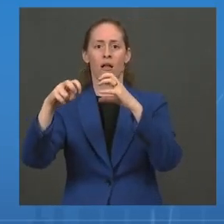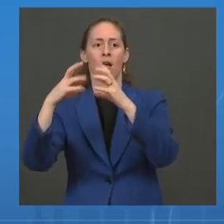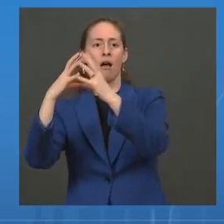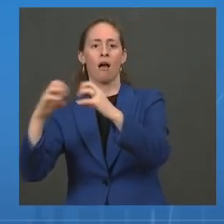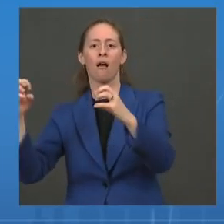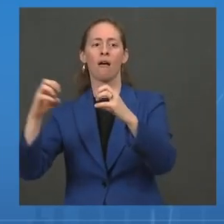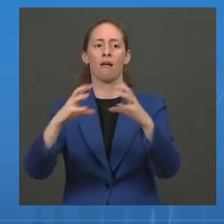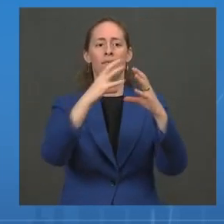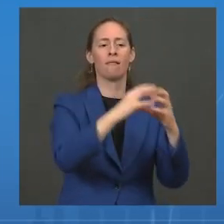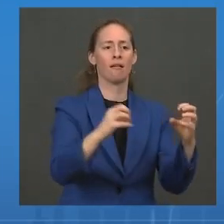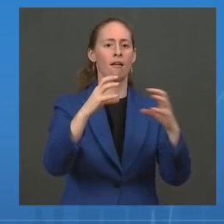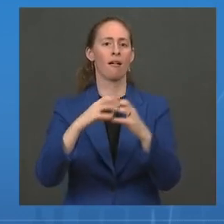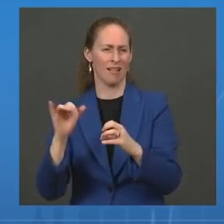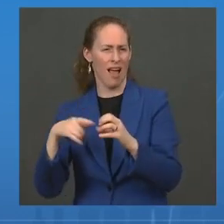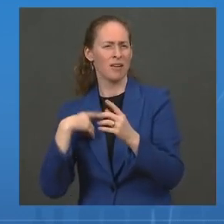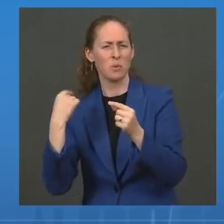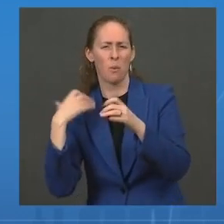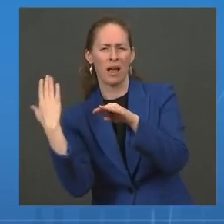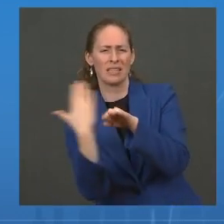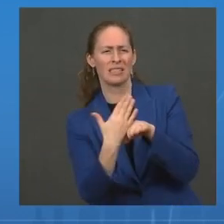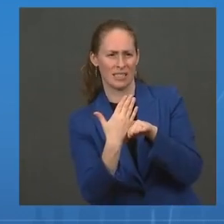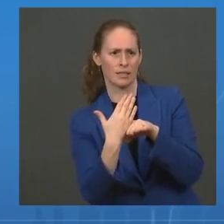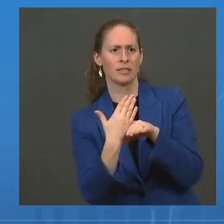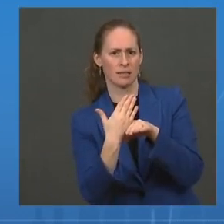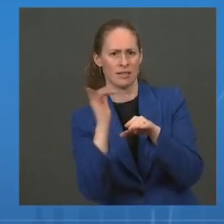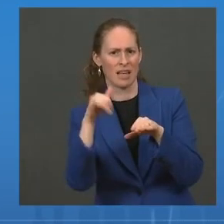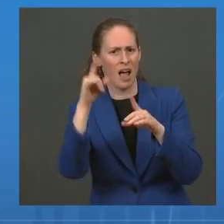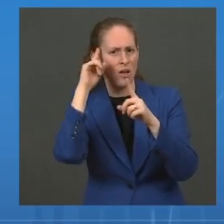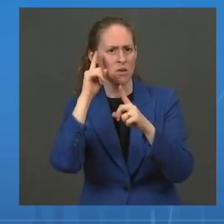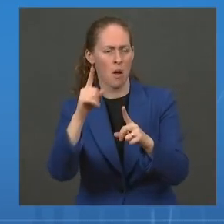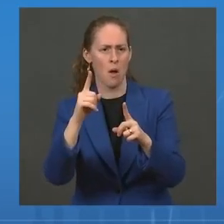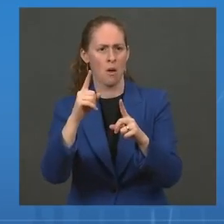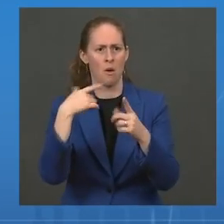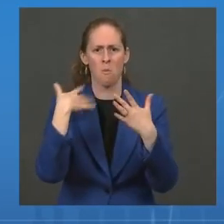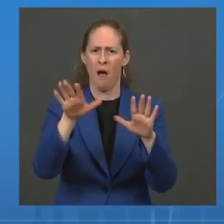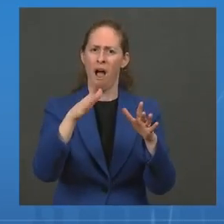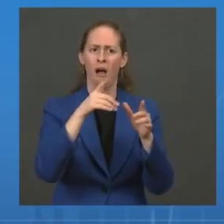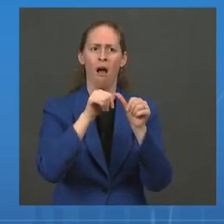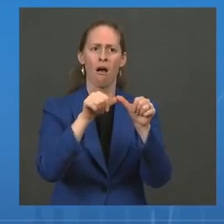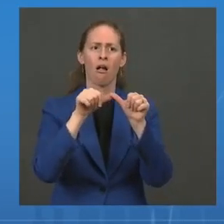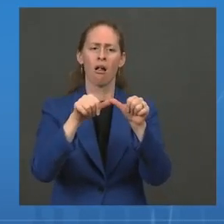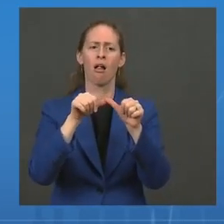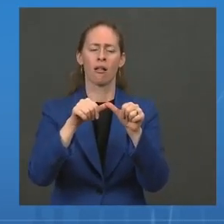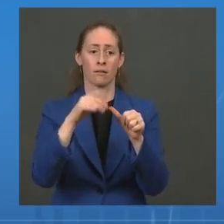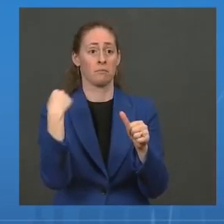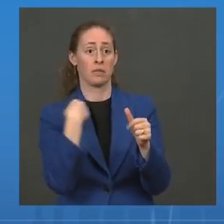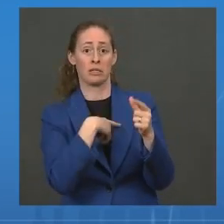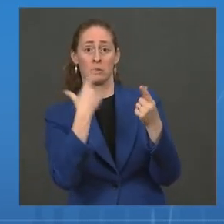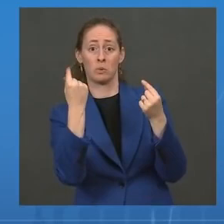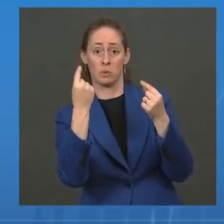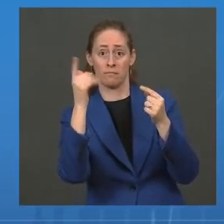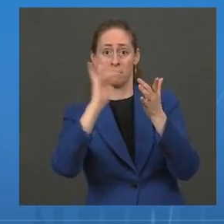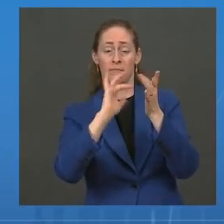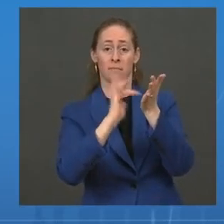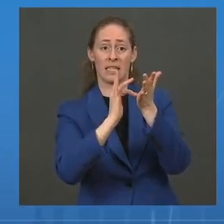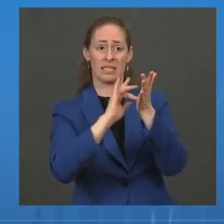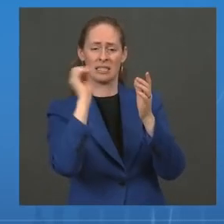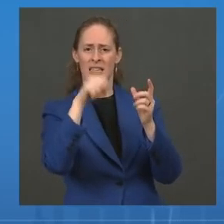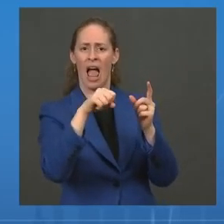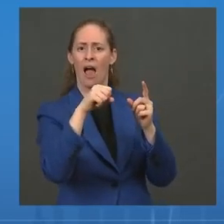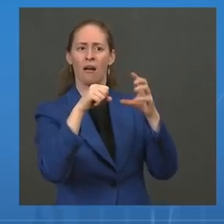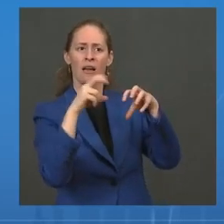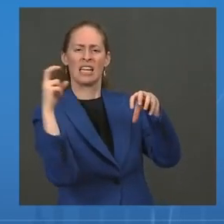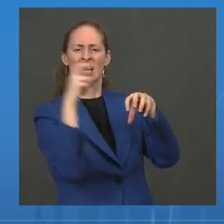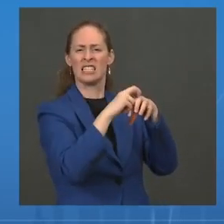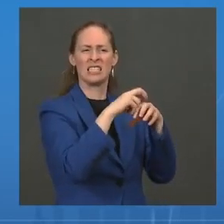to inhibit those vulnerable targets. Next slide. This is a slide that looks somewhat complicated, but